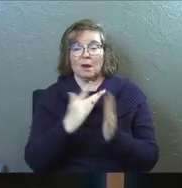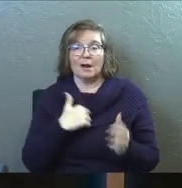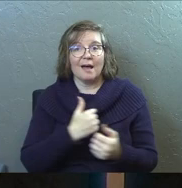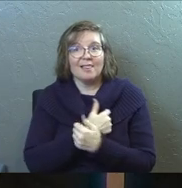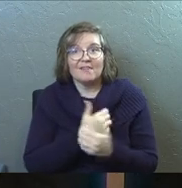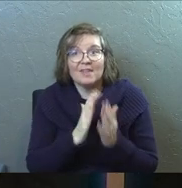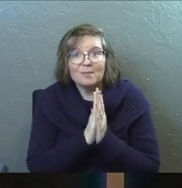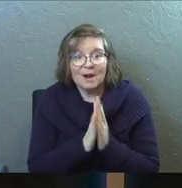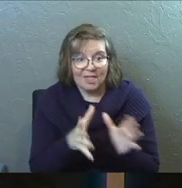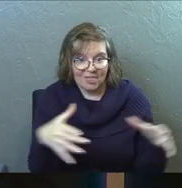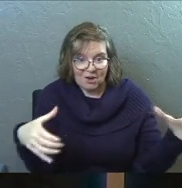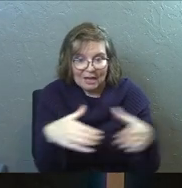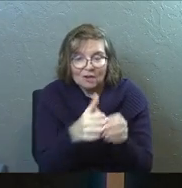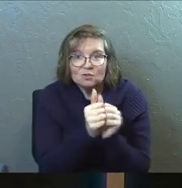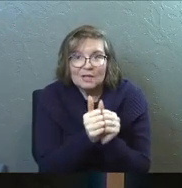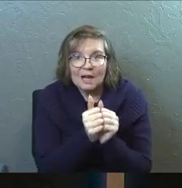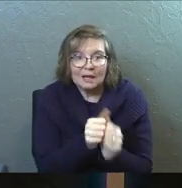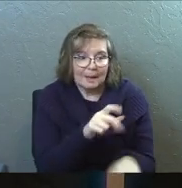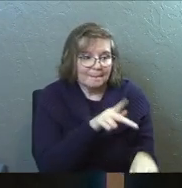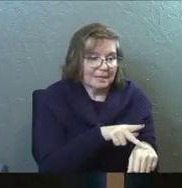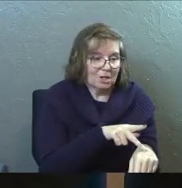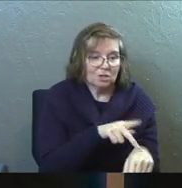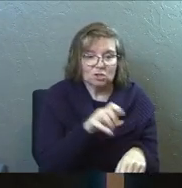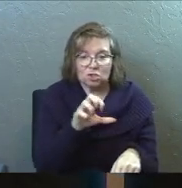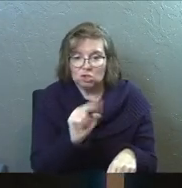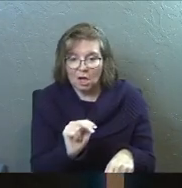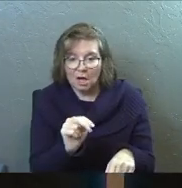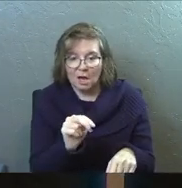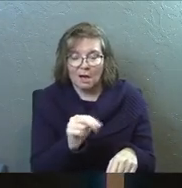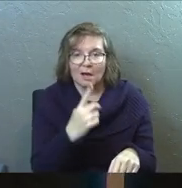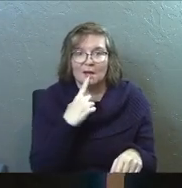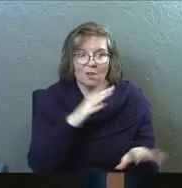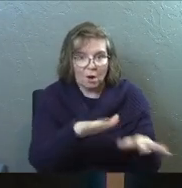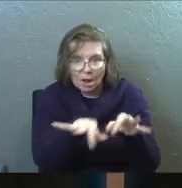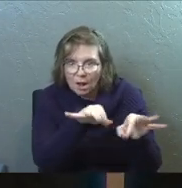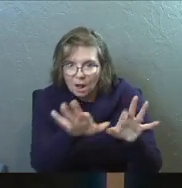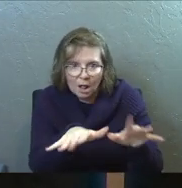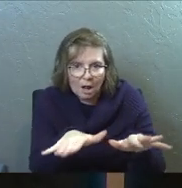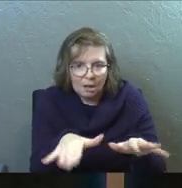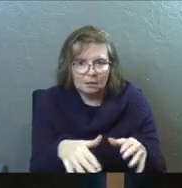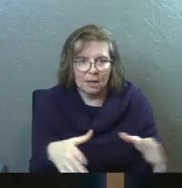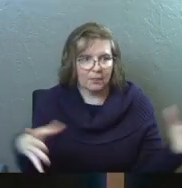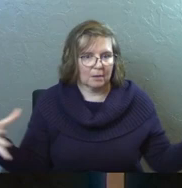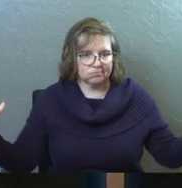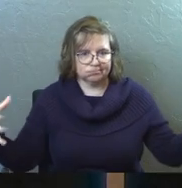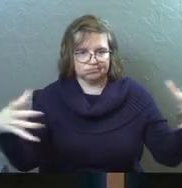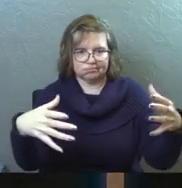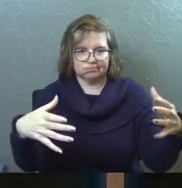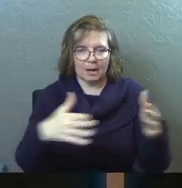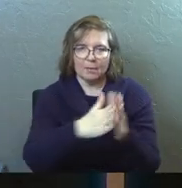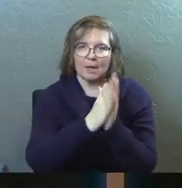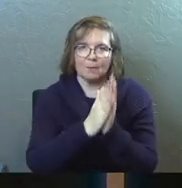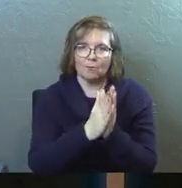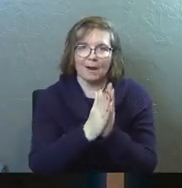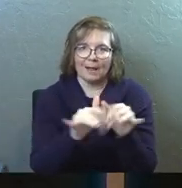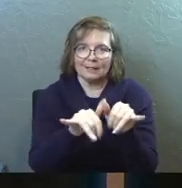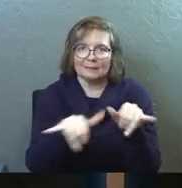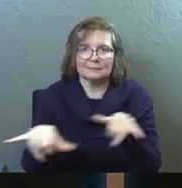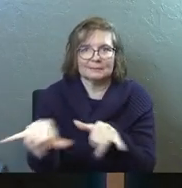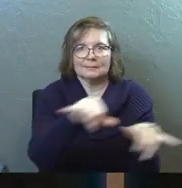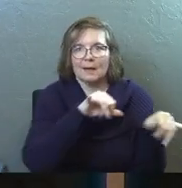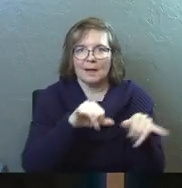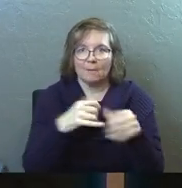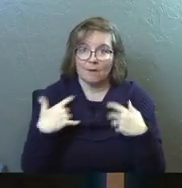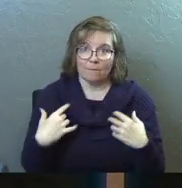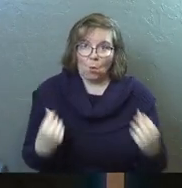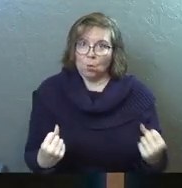love that prayer. They're gathered together. Peter and John get back. They say, hey, this is what's just happened. And they gather and they pray together that prayer of